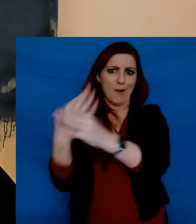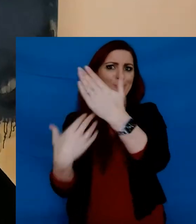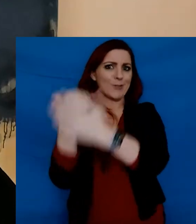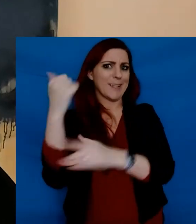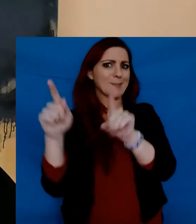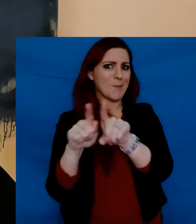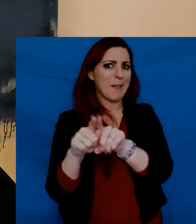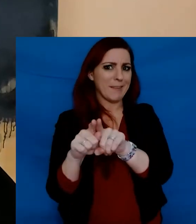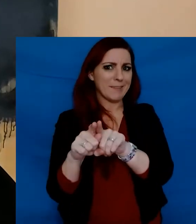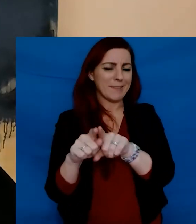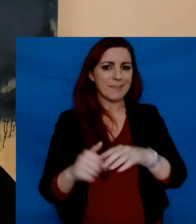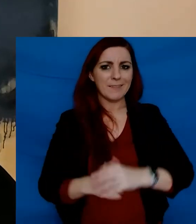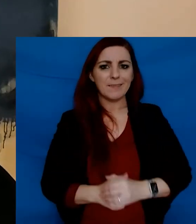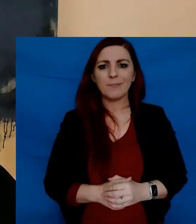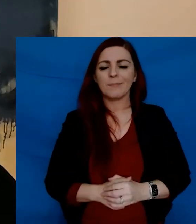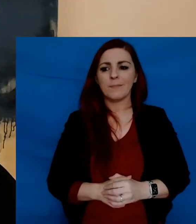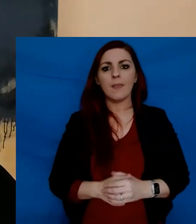is their success too.